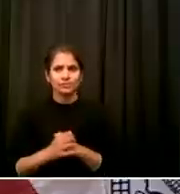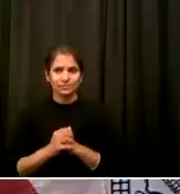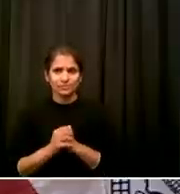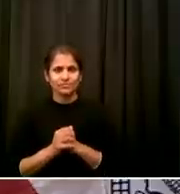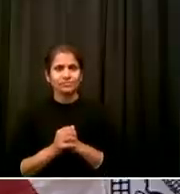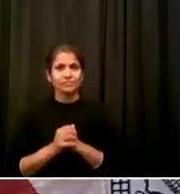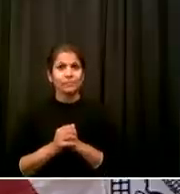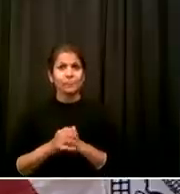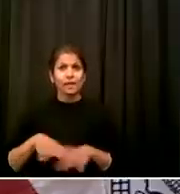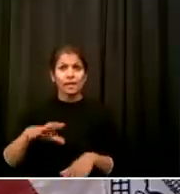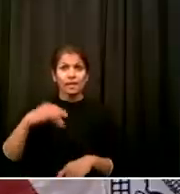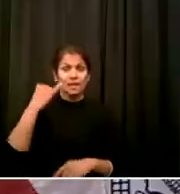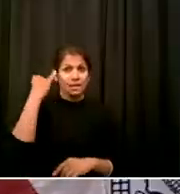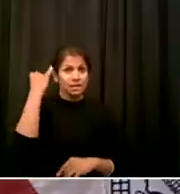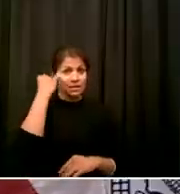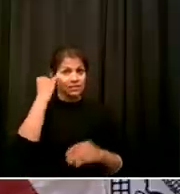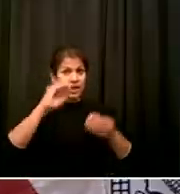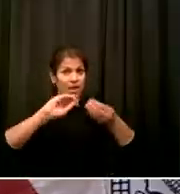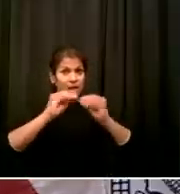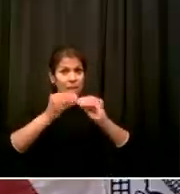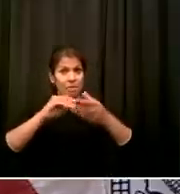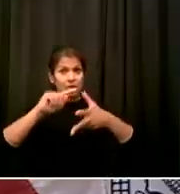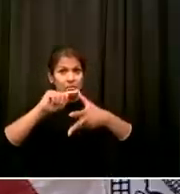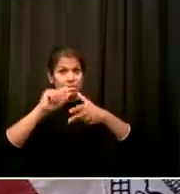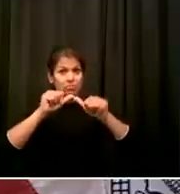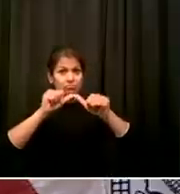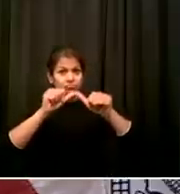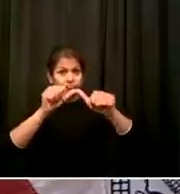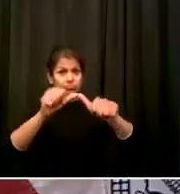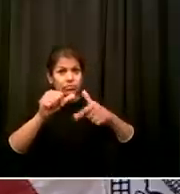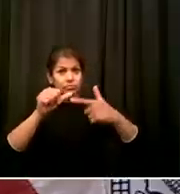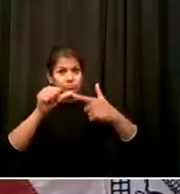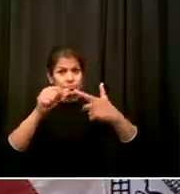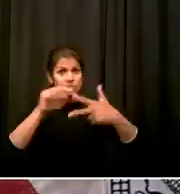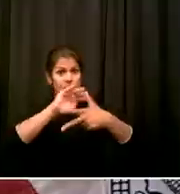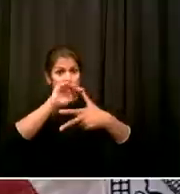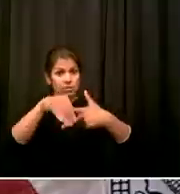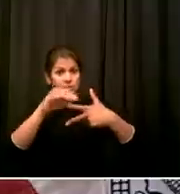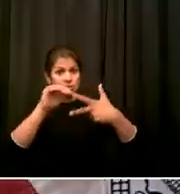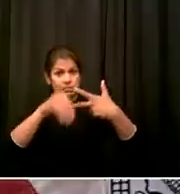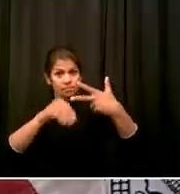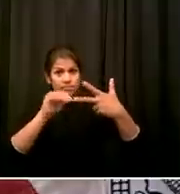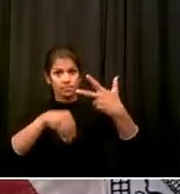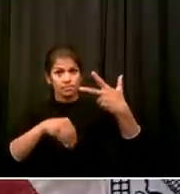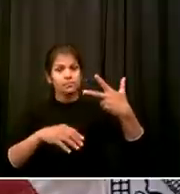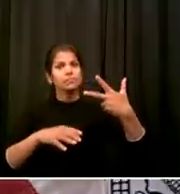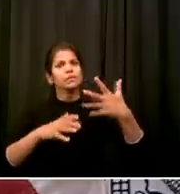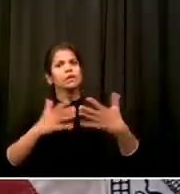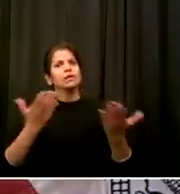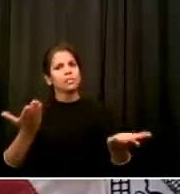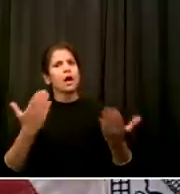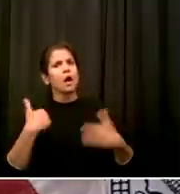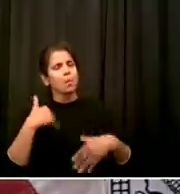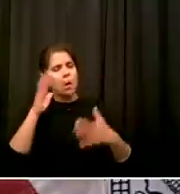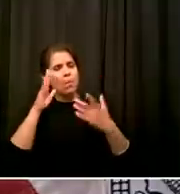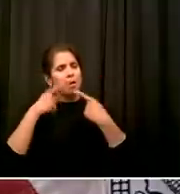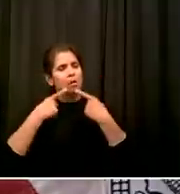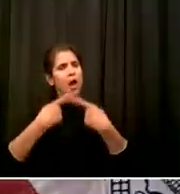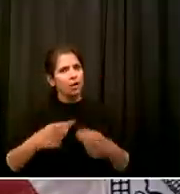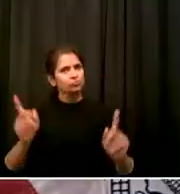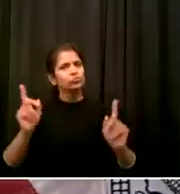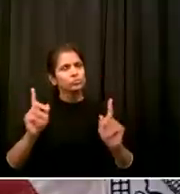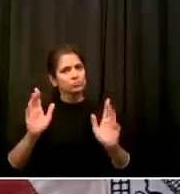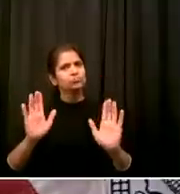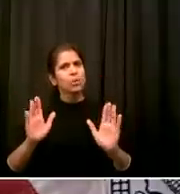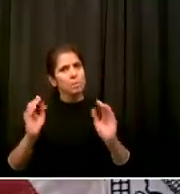to make progress as we get into phase two Then there'll be a day when we're ready to act on team